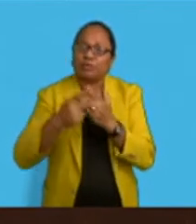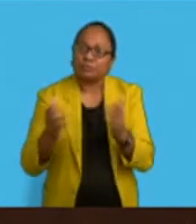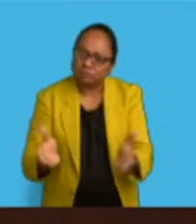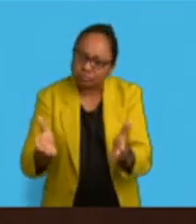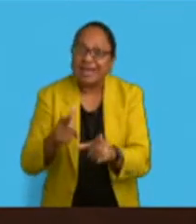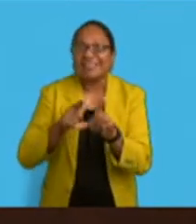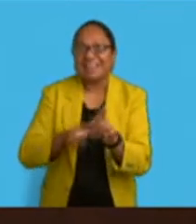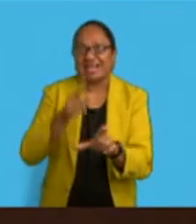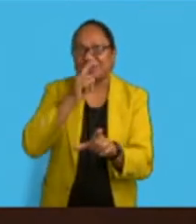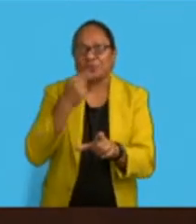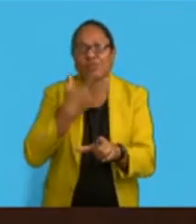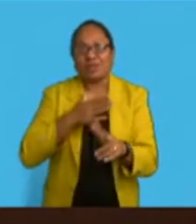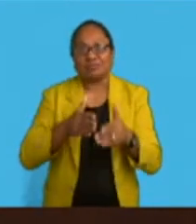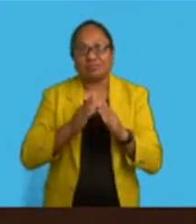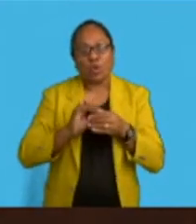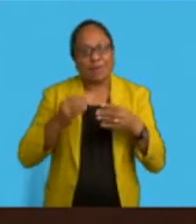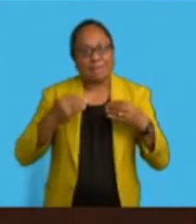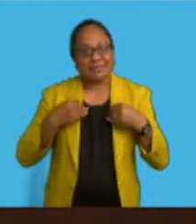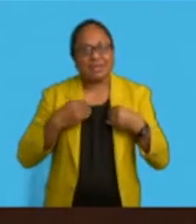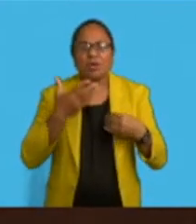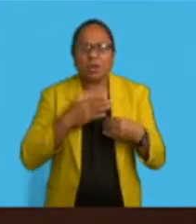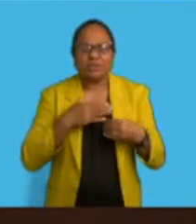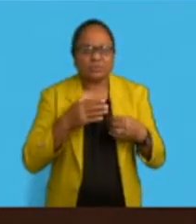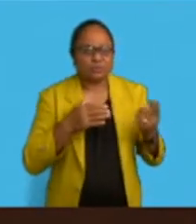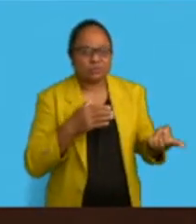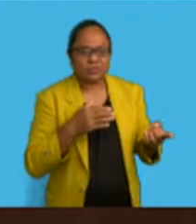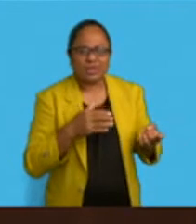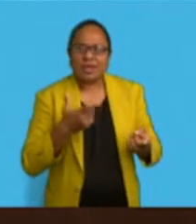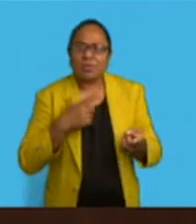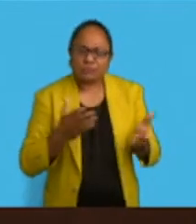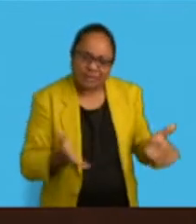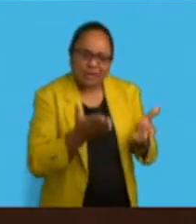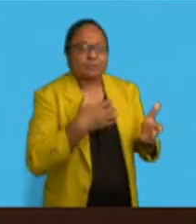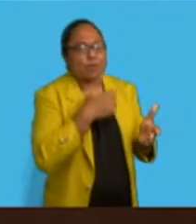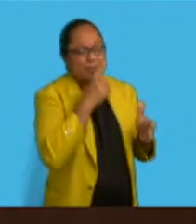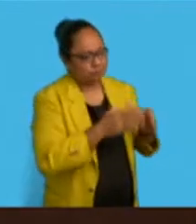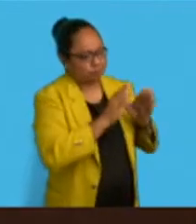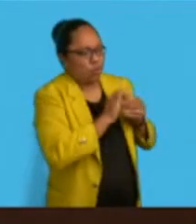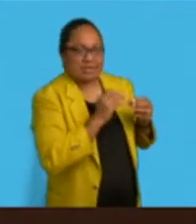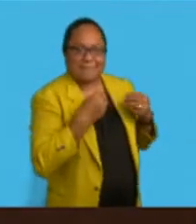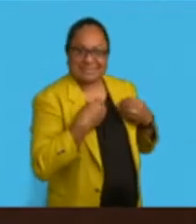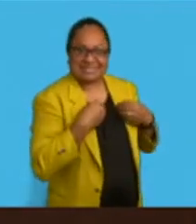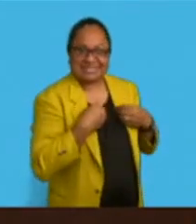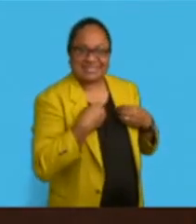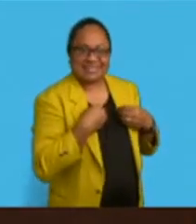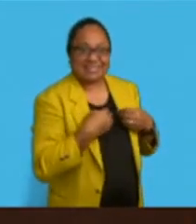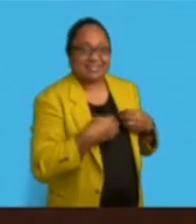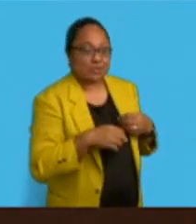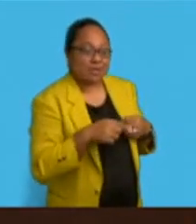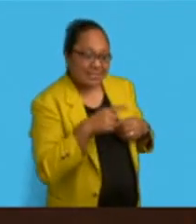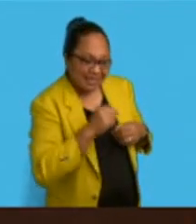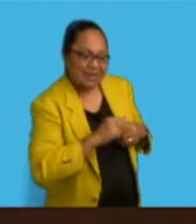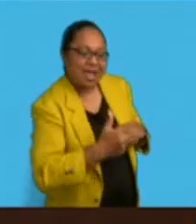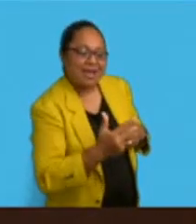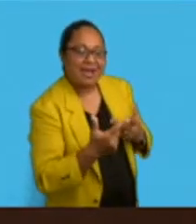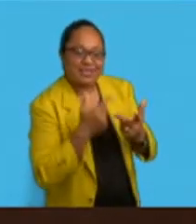entrepreneurs. We want to encourage job creators, not just job seekers. The Young Entrepreneurship